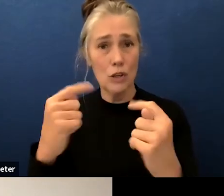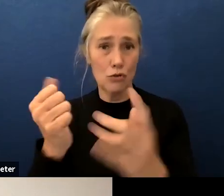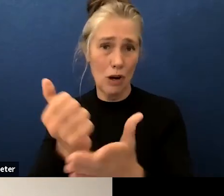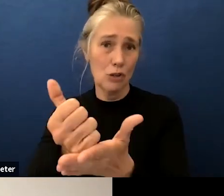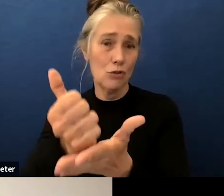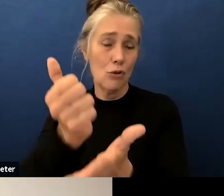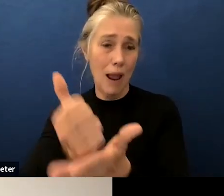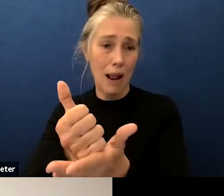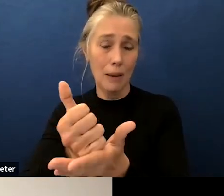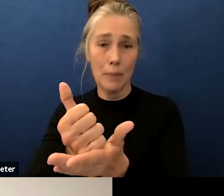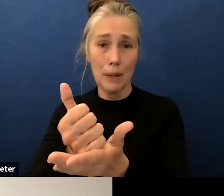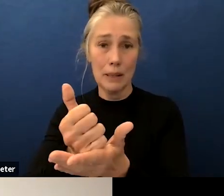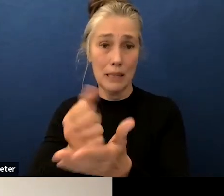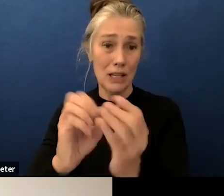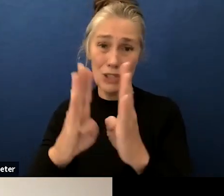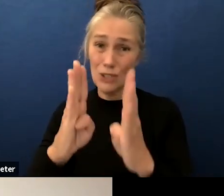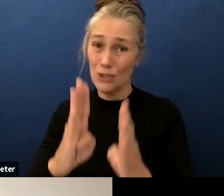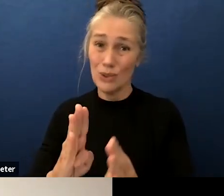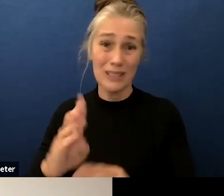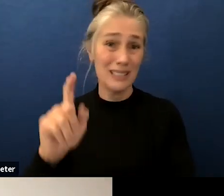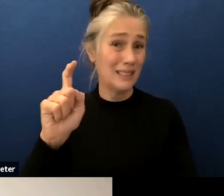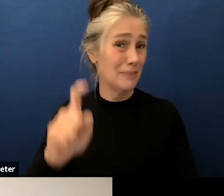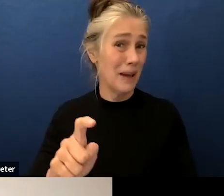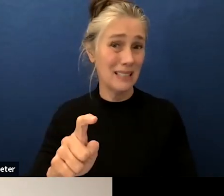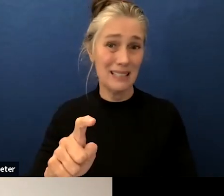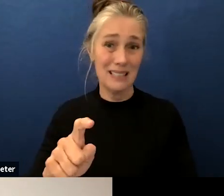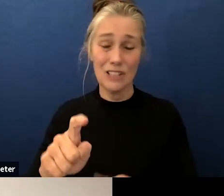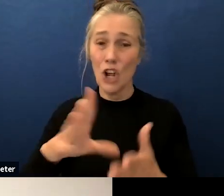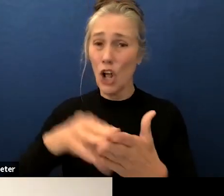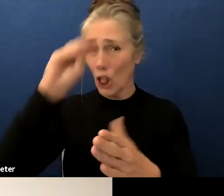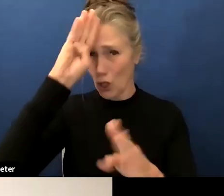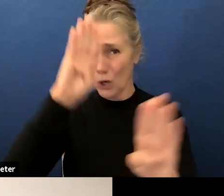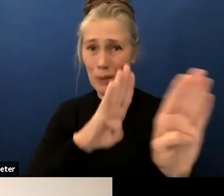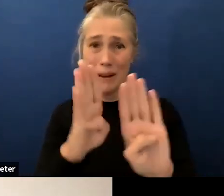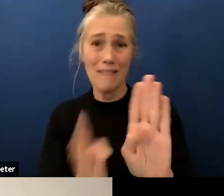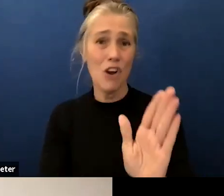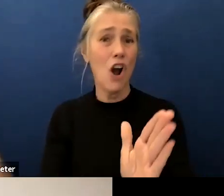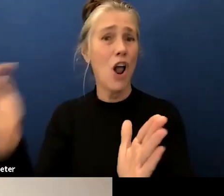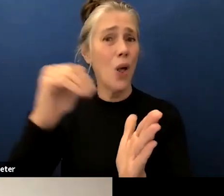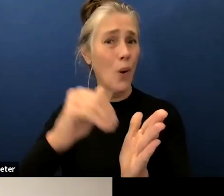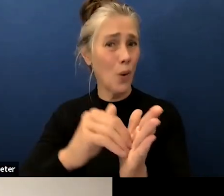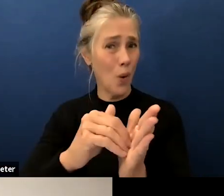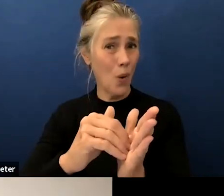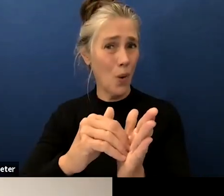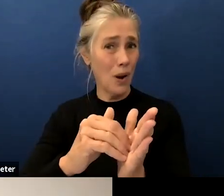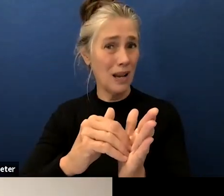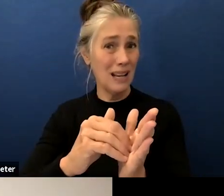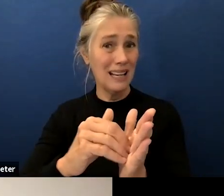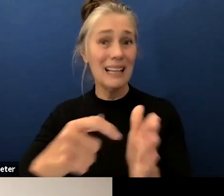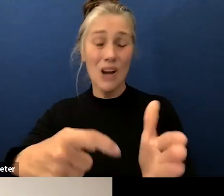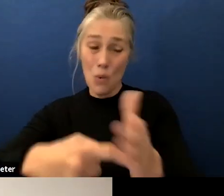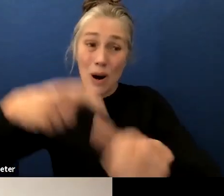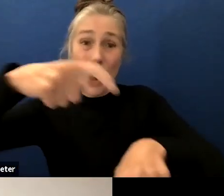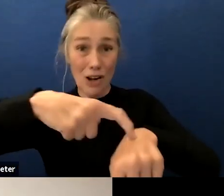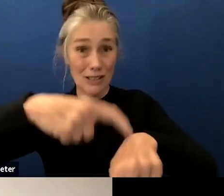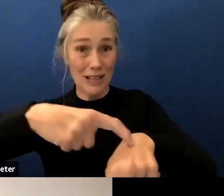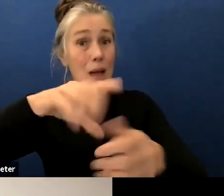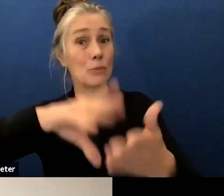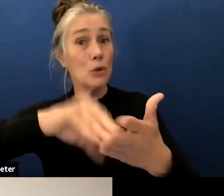train i mean students have to relearn behaviors and learning it takes a long time to learn to read and do math